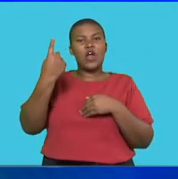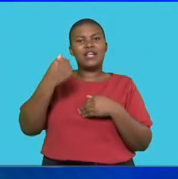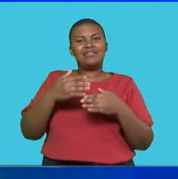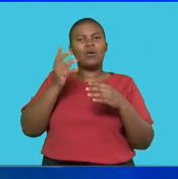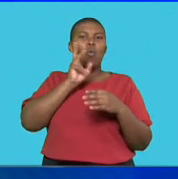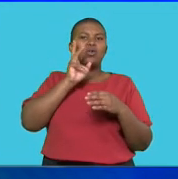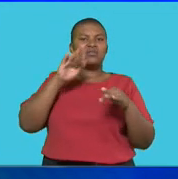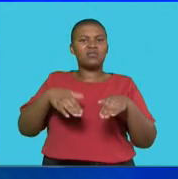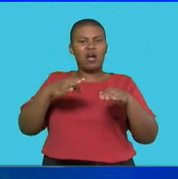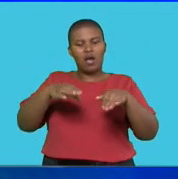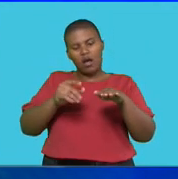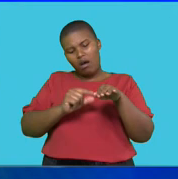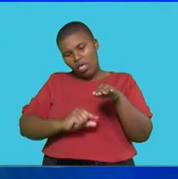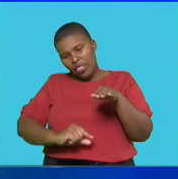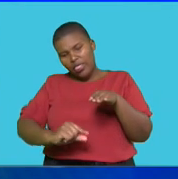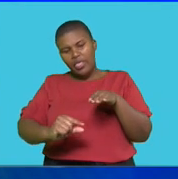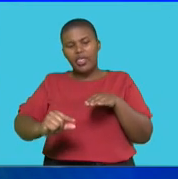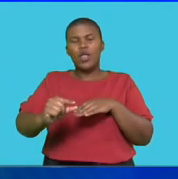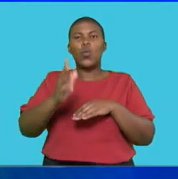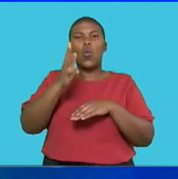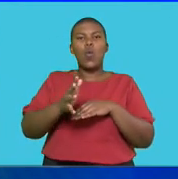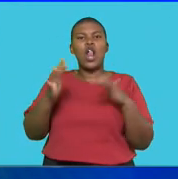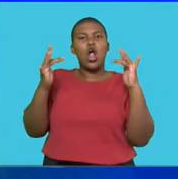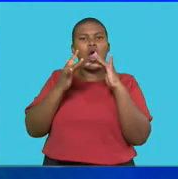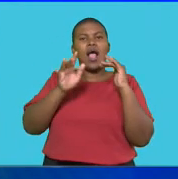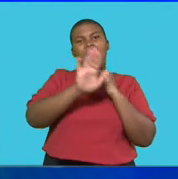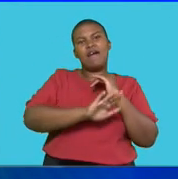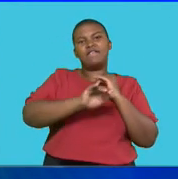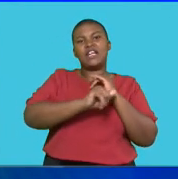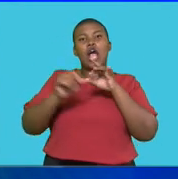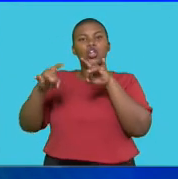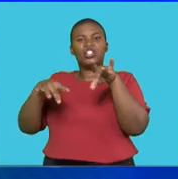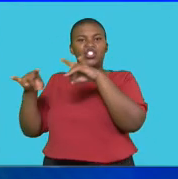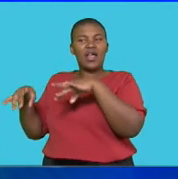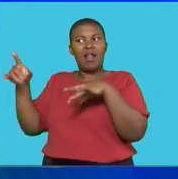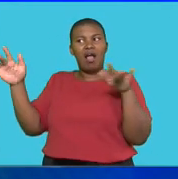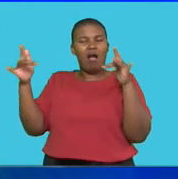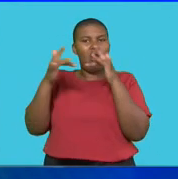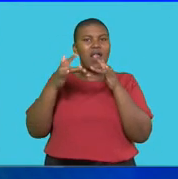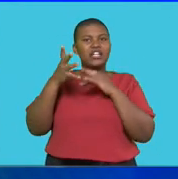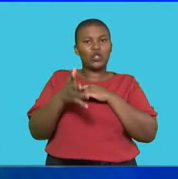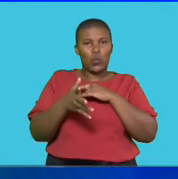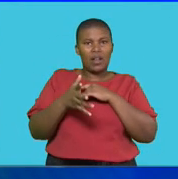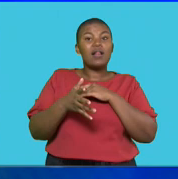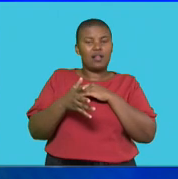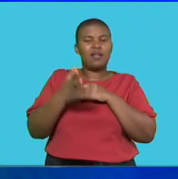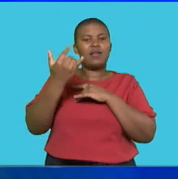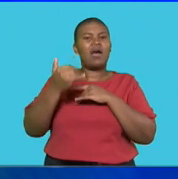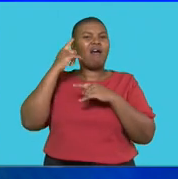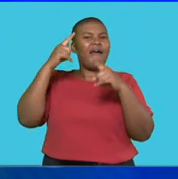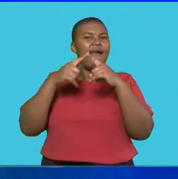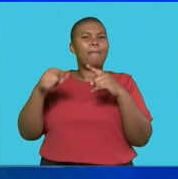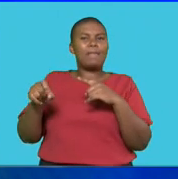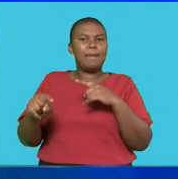fiber optic cable that will directly connect Africa and Australia. This groundbreaking initiative aims to enhance